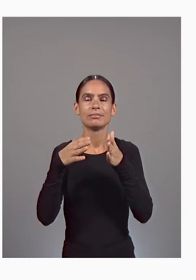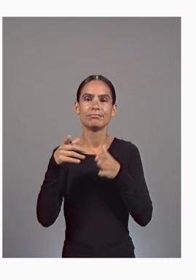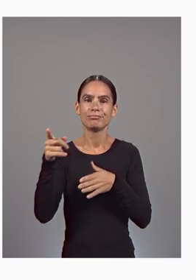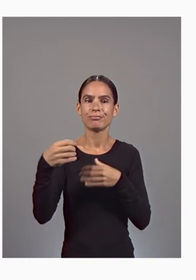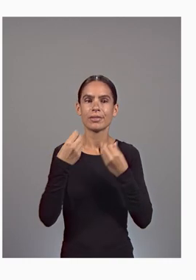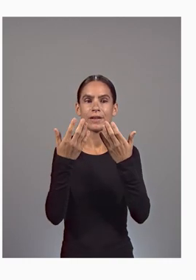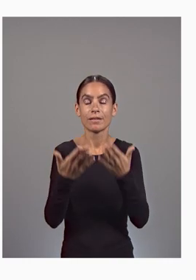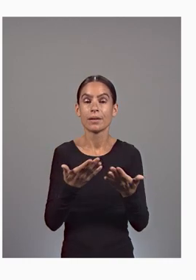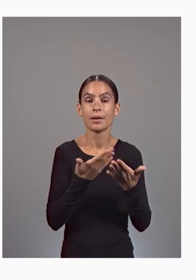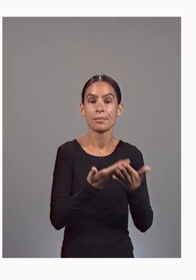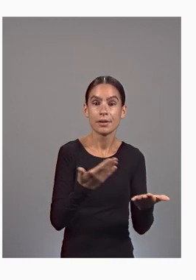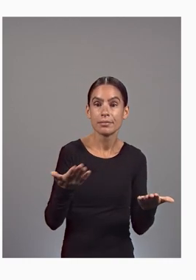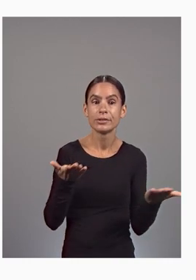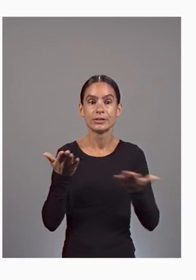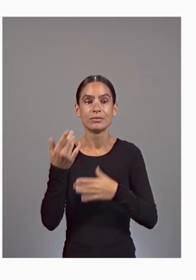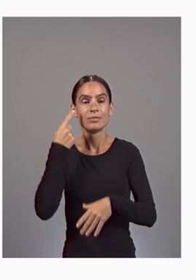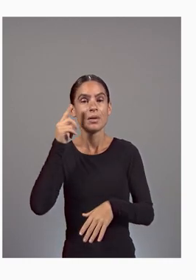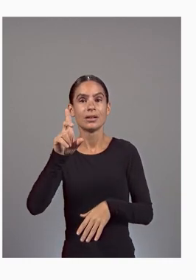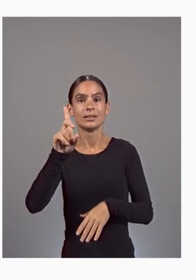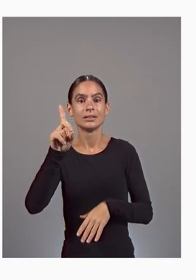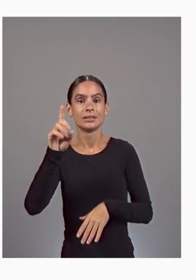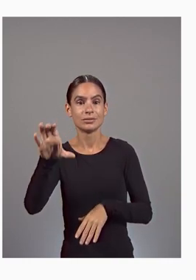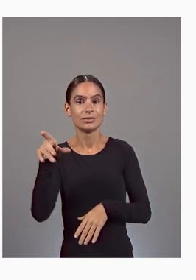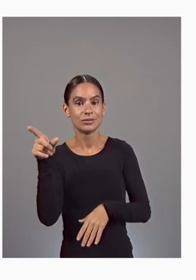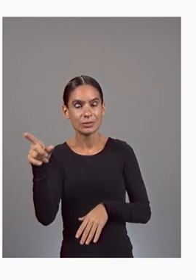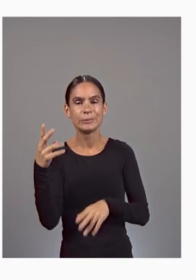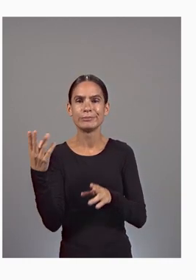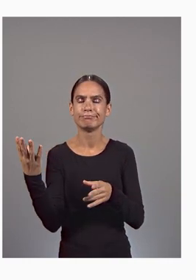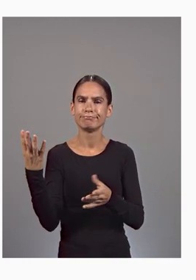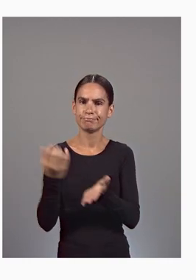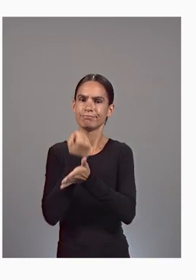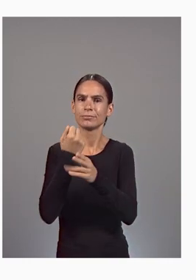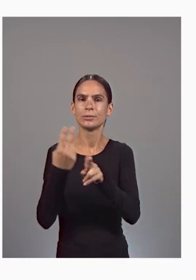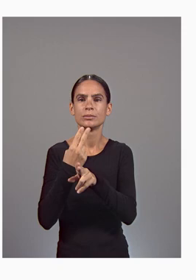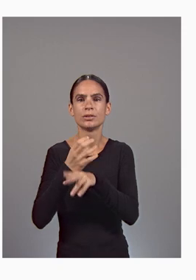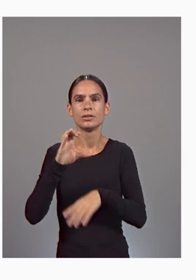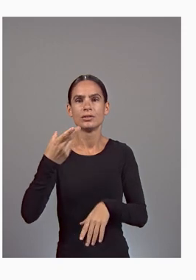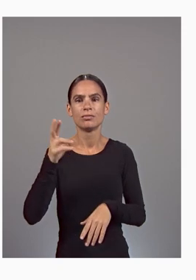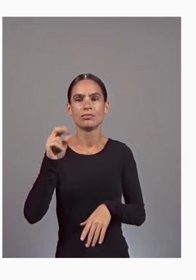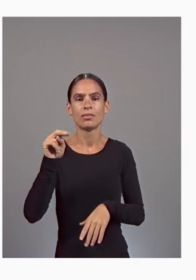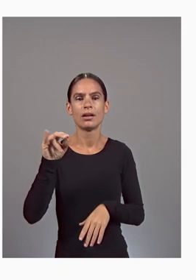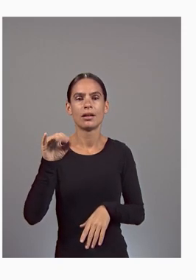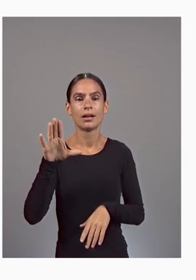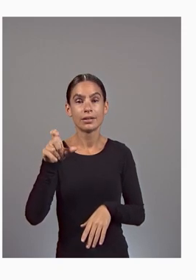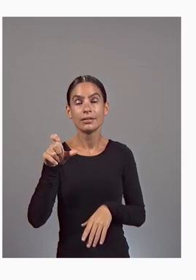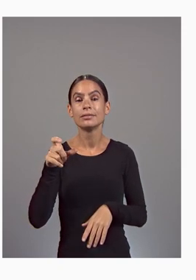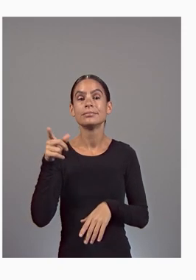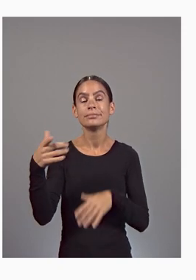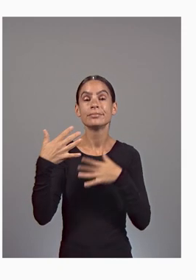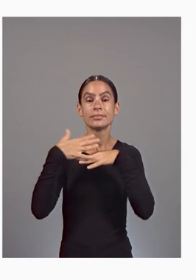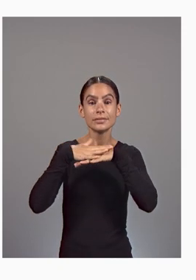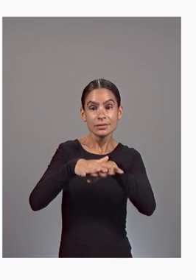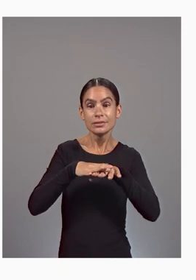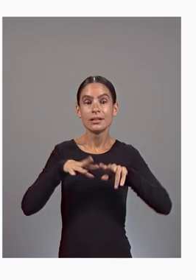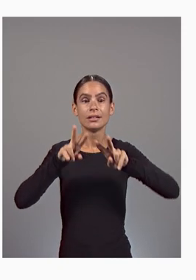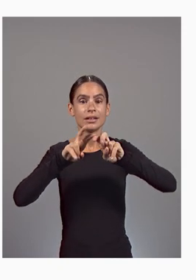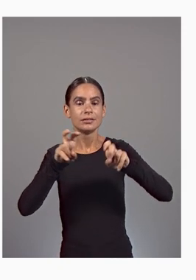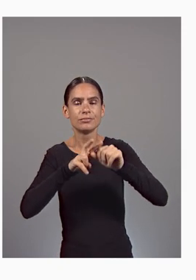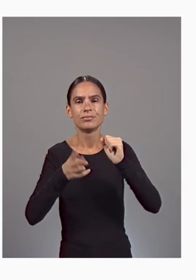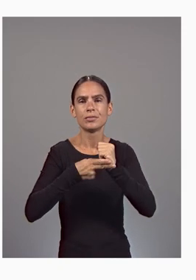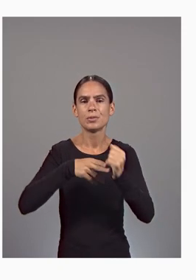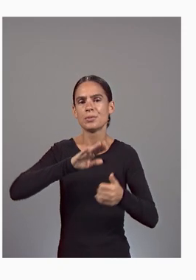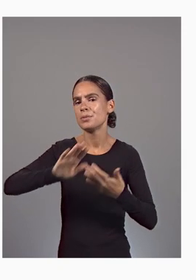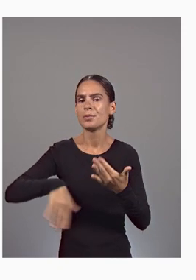services for data centers. Vertiv uses Chronicle to ingest, analyze, and retain all